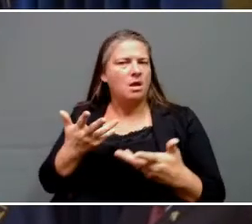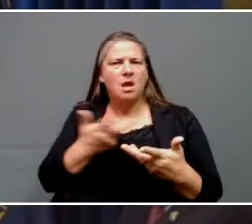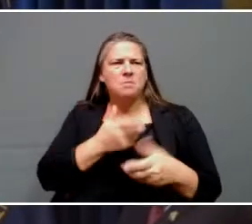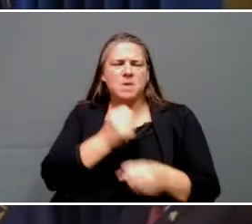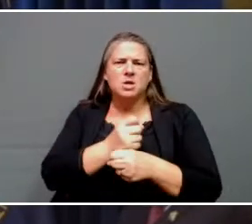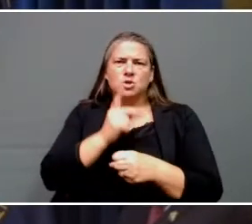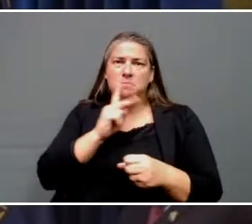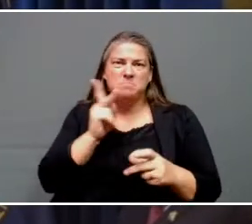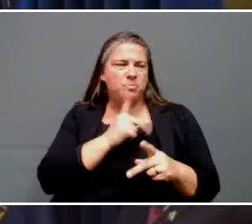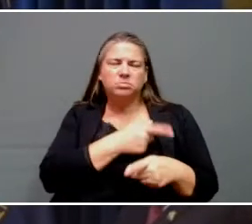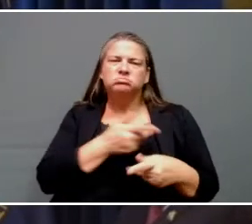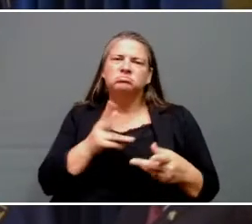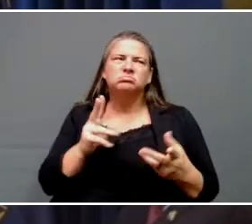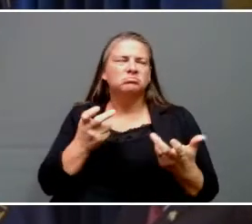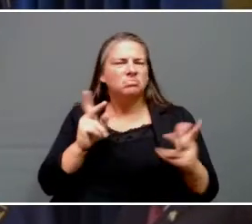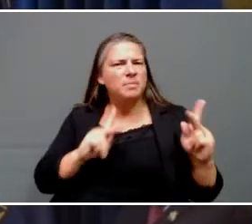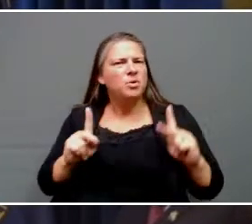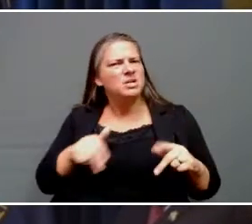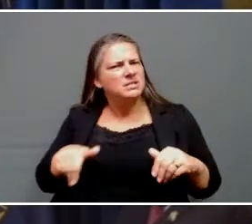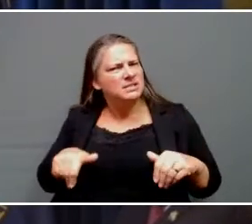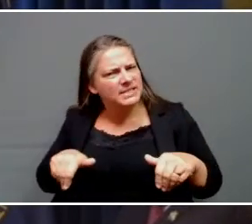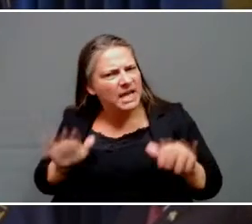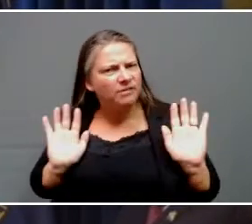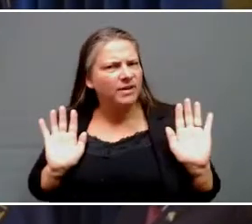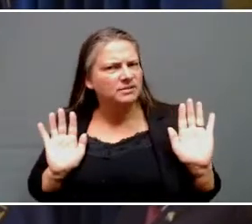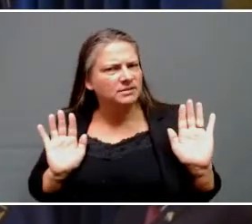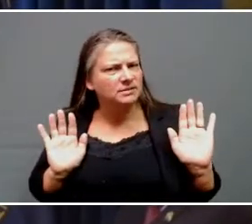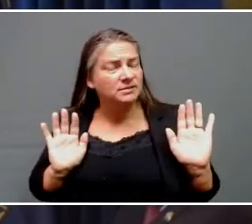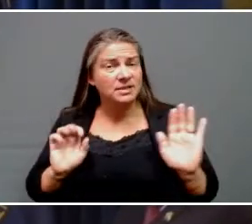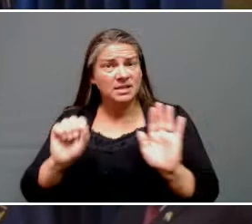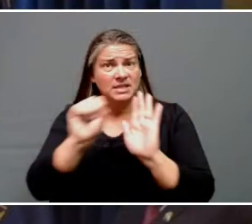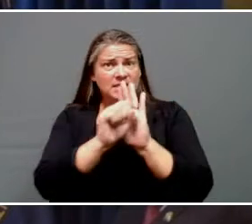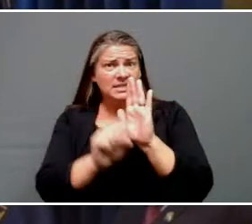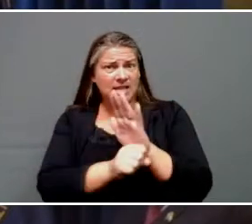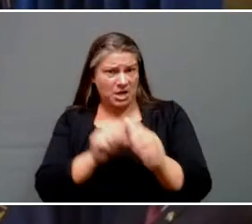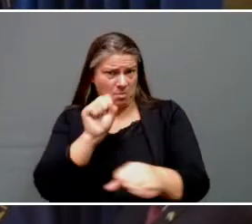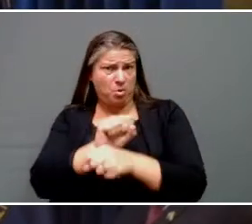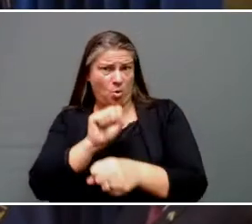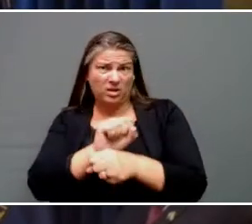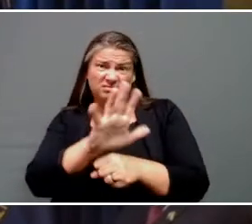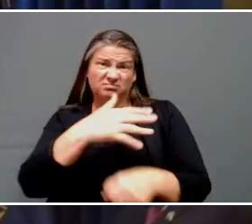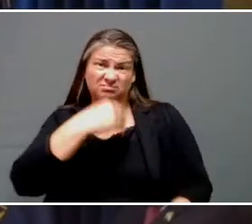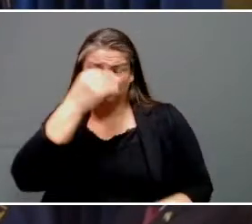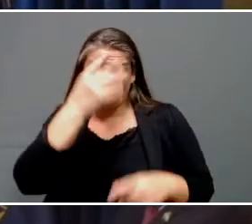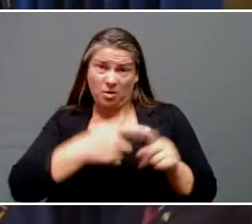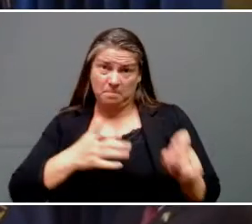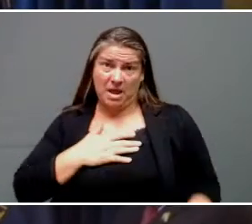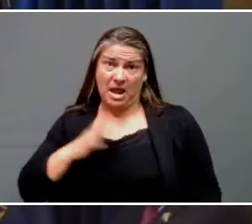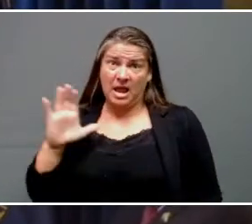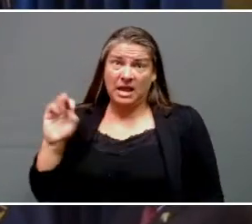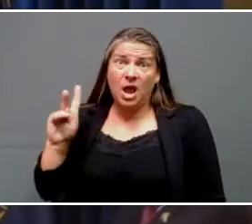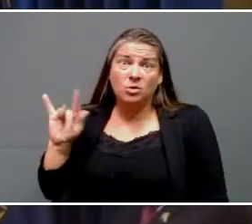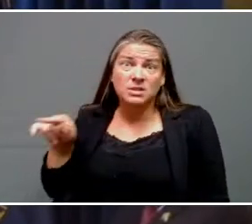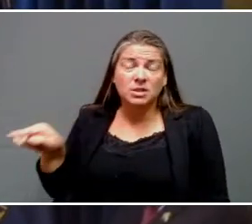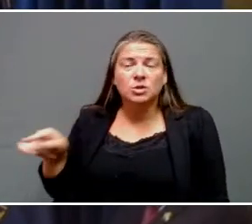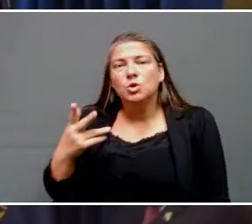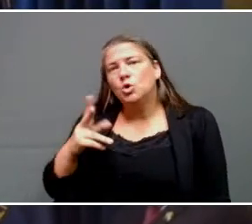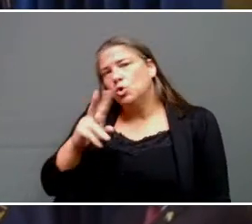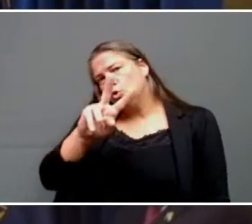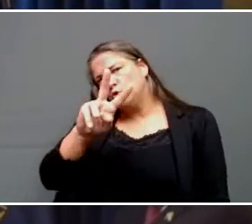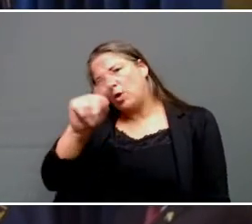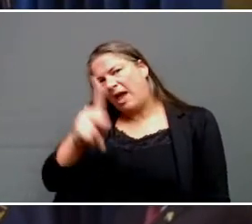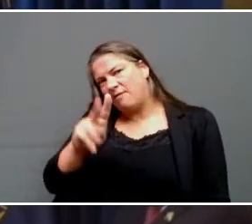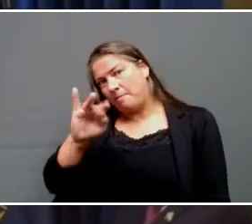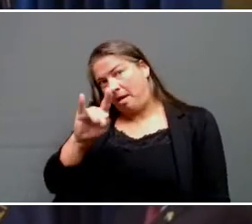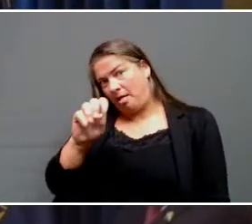sacrificing. The state employees, and I can tell you this from my home county, two and a half miles away from